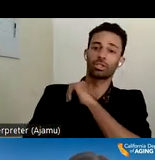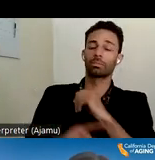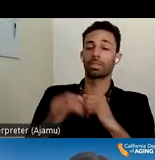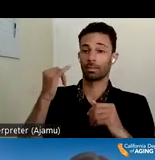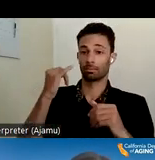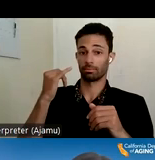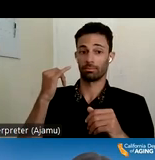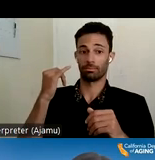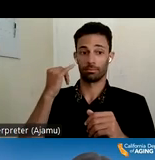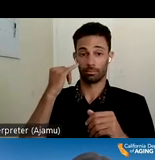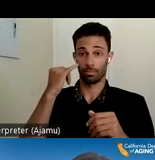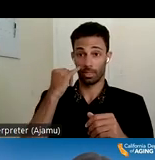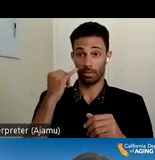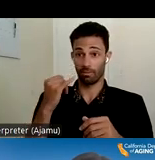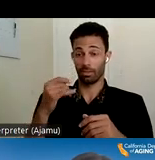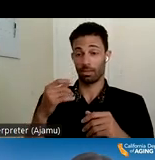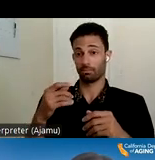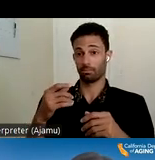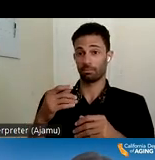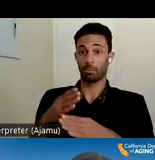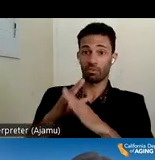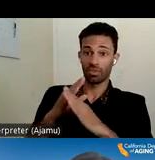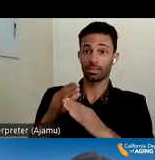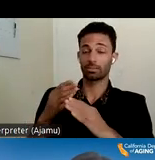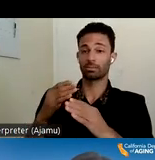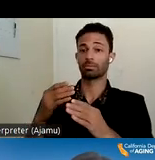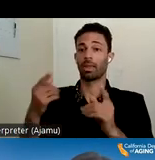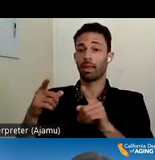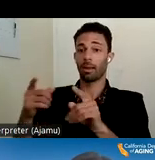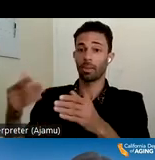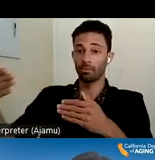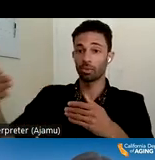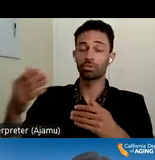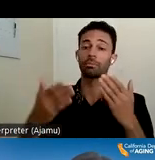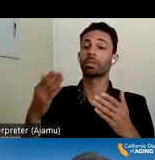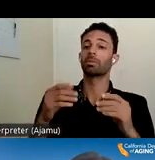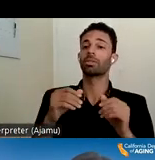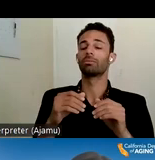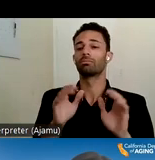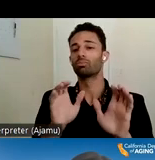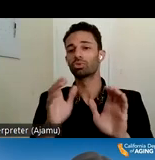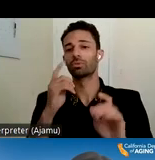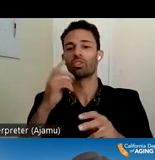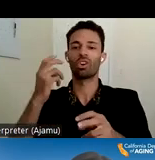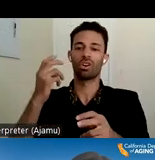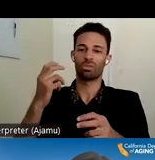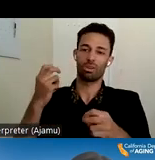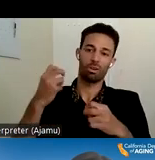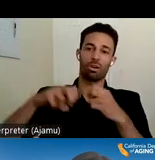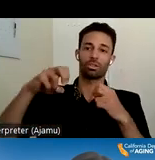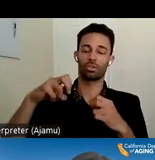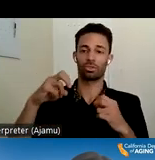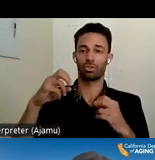acts as a deterrent and maybe push for harsher you know penalties for for bad actors